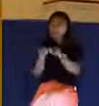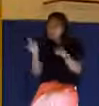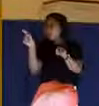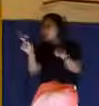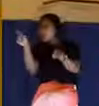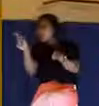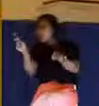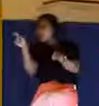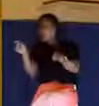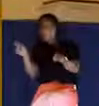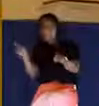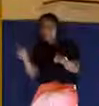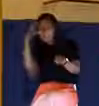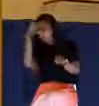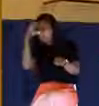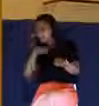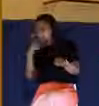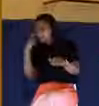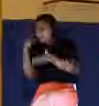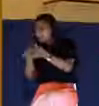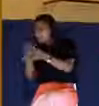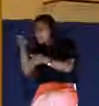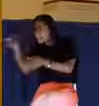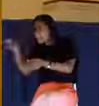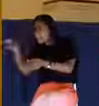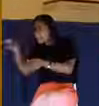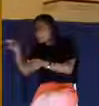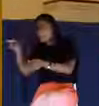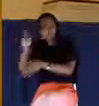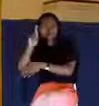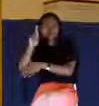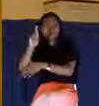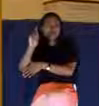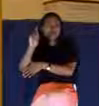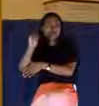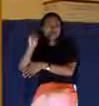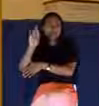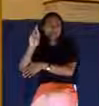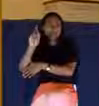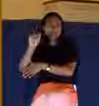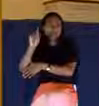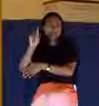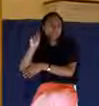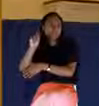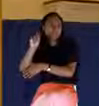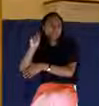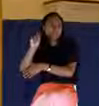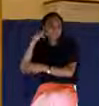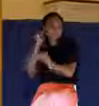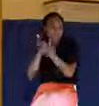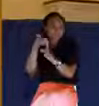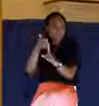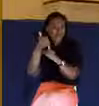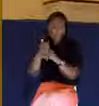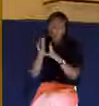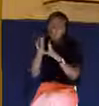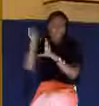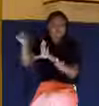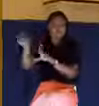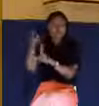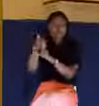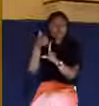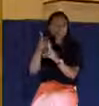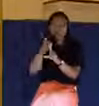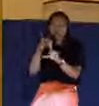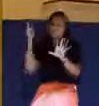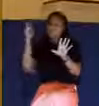in the shadows. And you know who that is? That's Rembrandt himself. He paints himself into the picture there at the